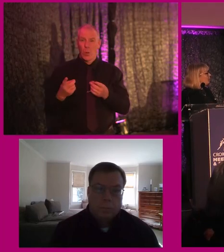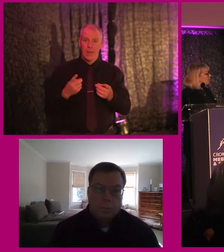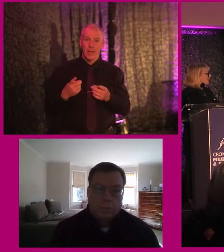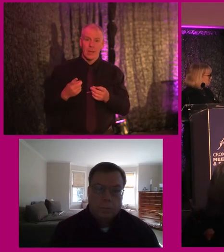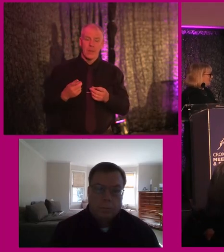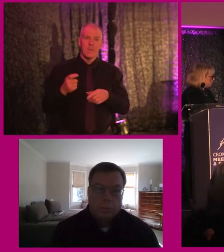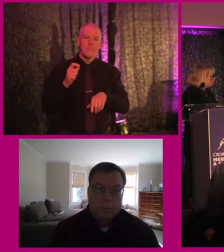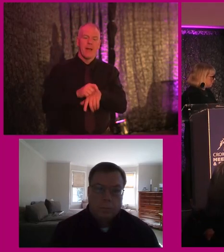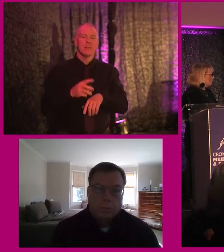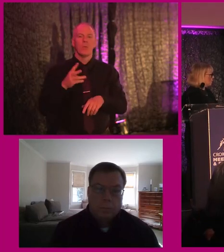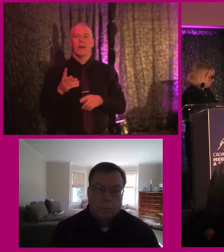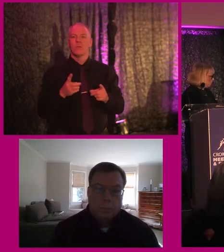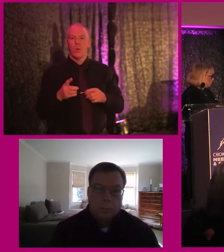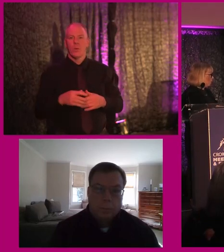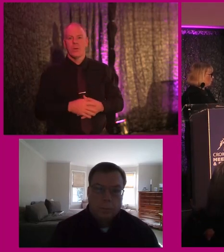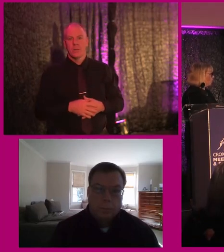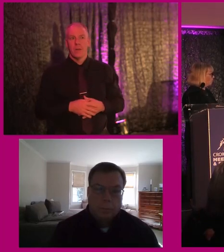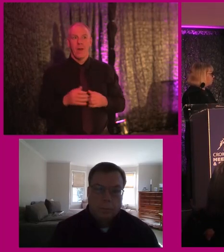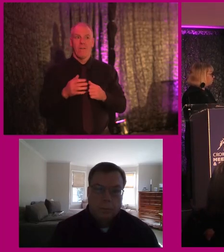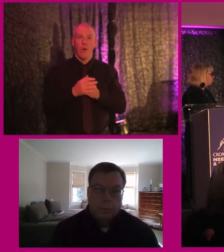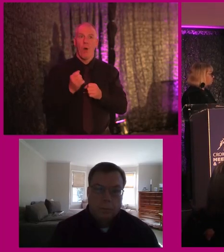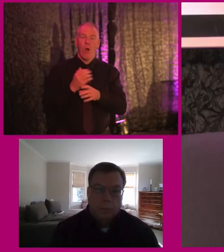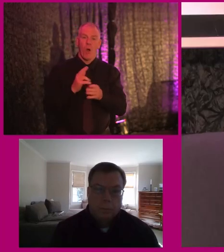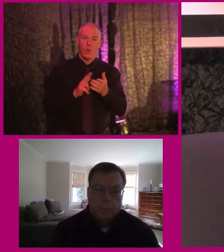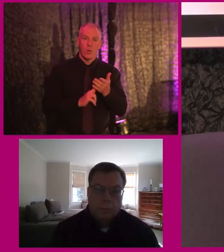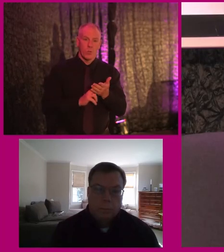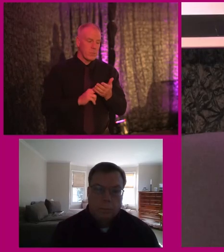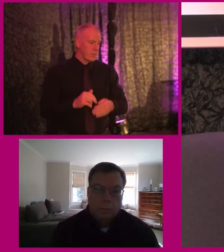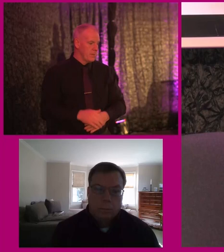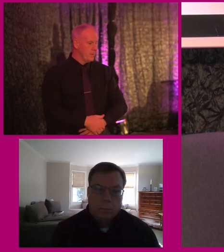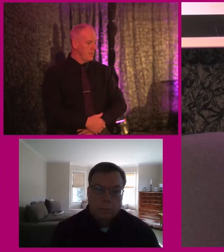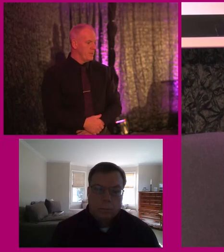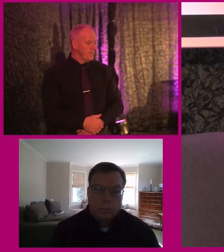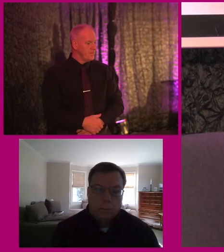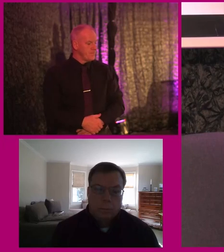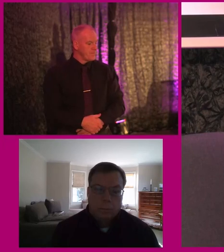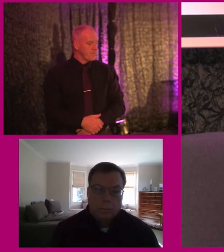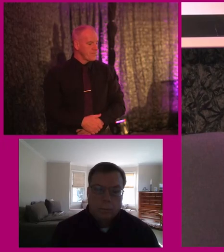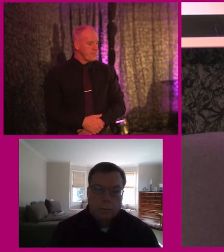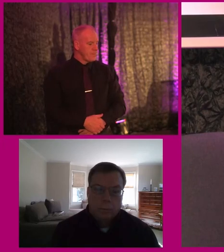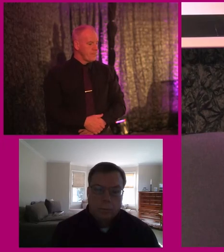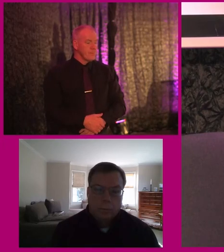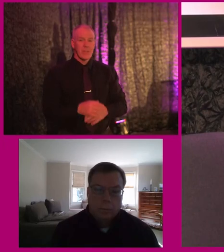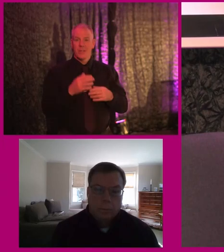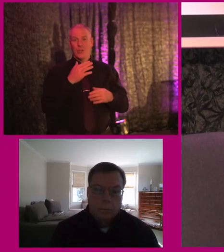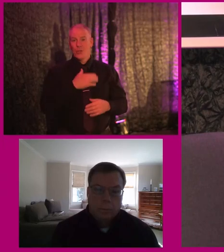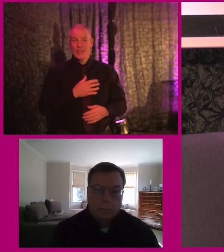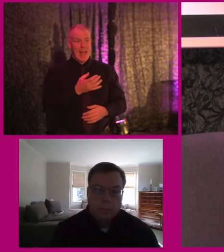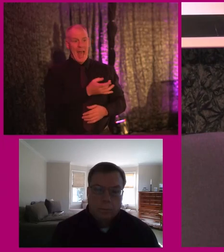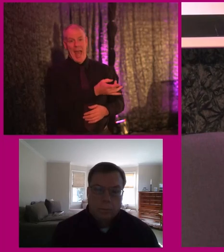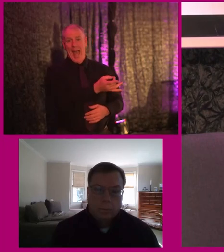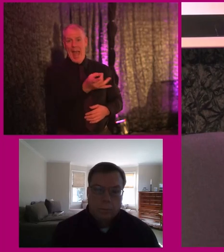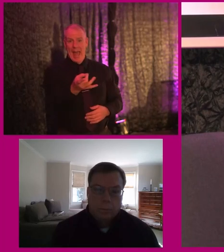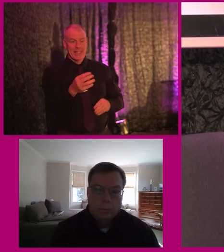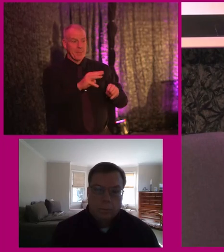What's the best way of doing that for every user? I think we need to ask people. think we need to include